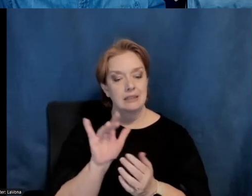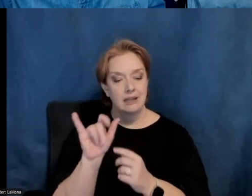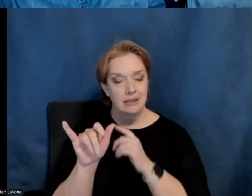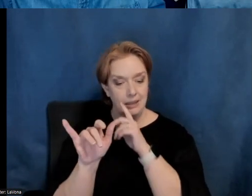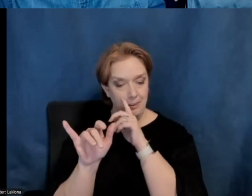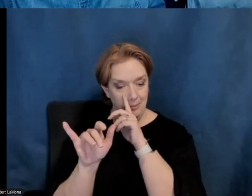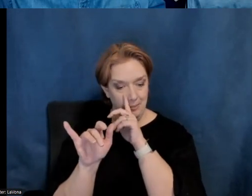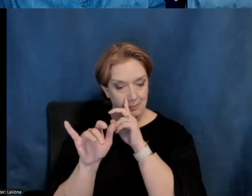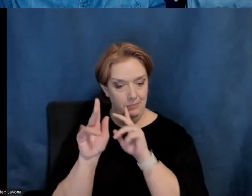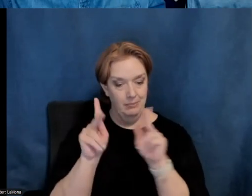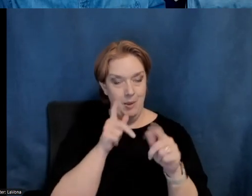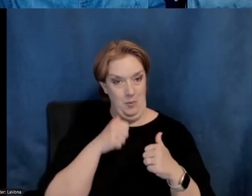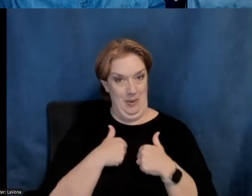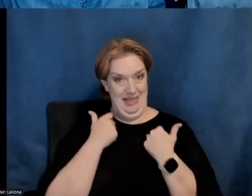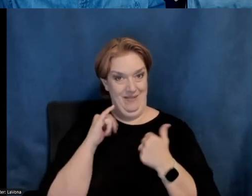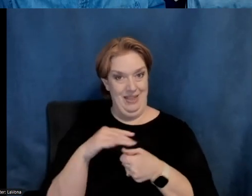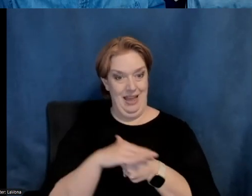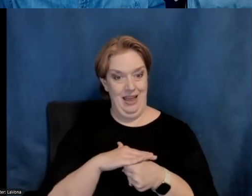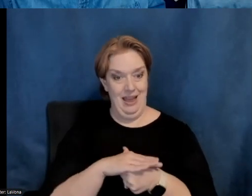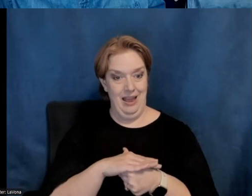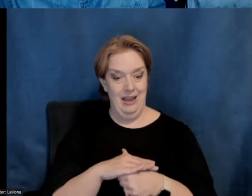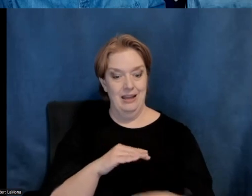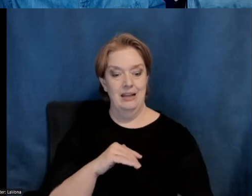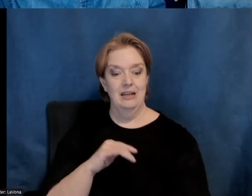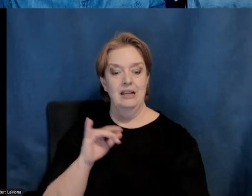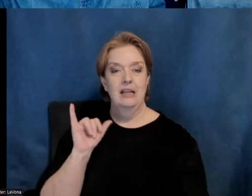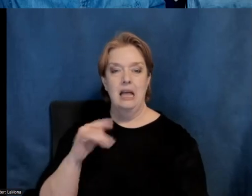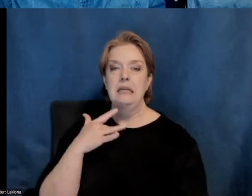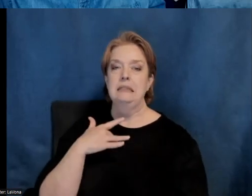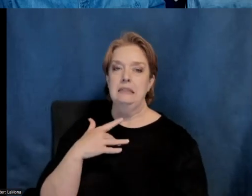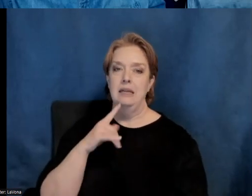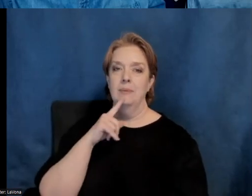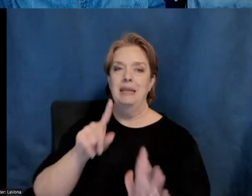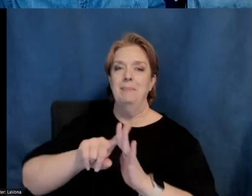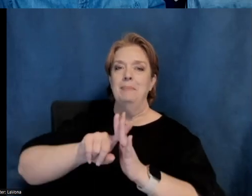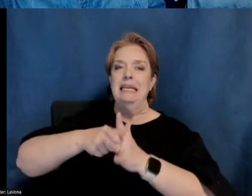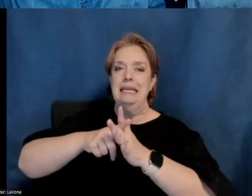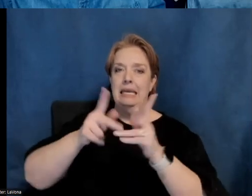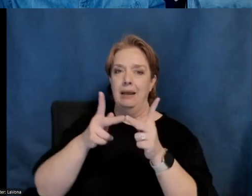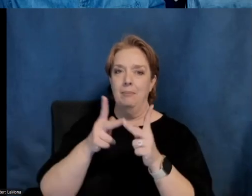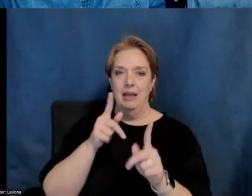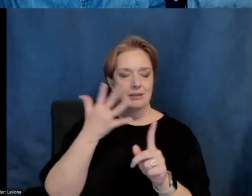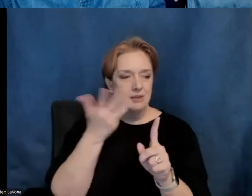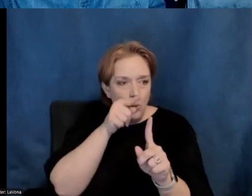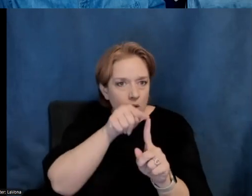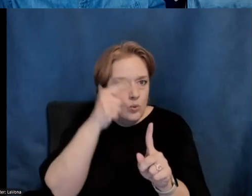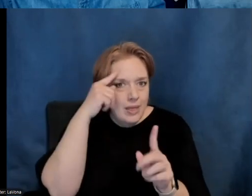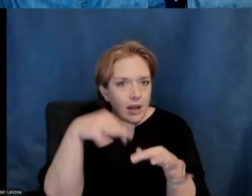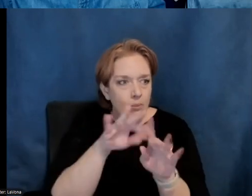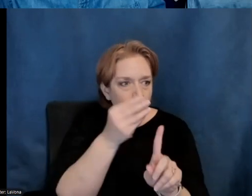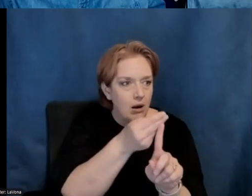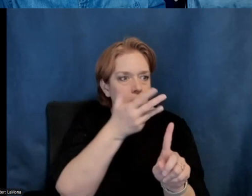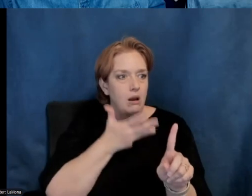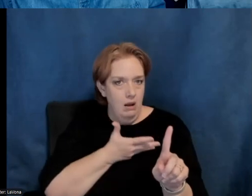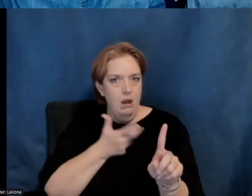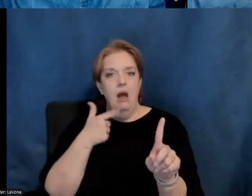people who live in these places are a jumping off point for me to think about what they value and think about